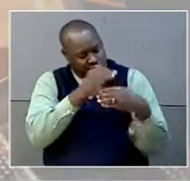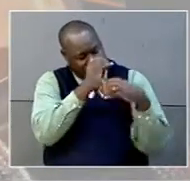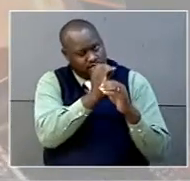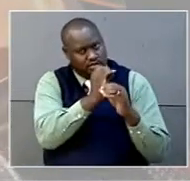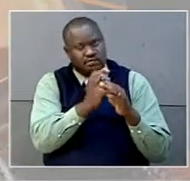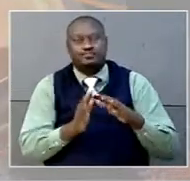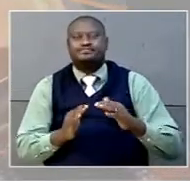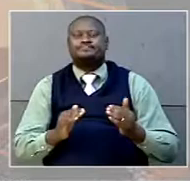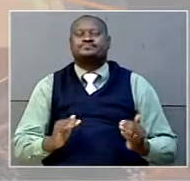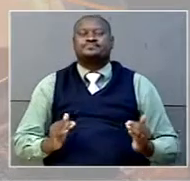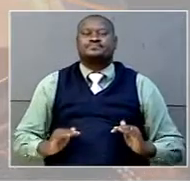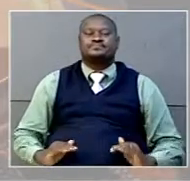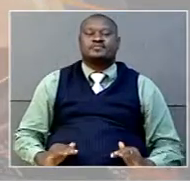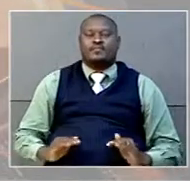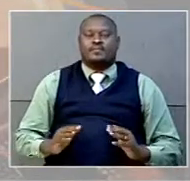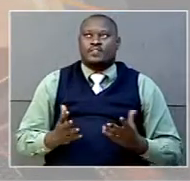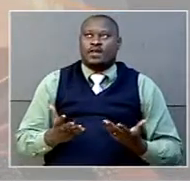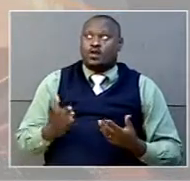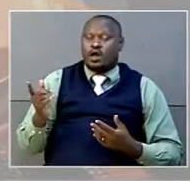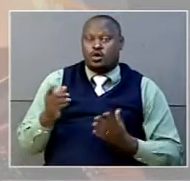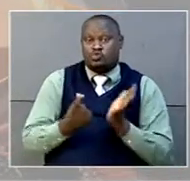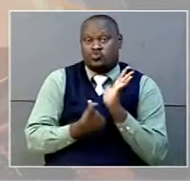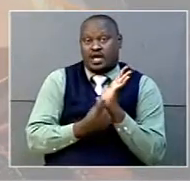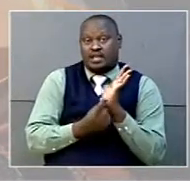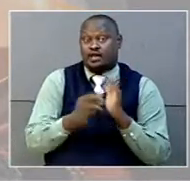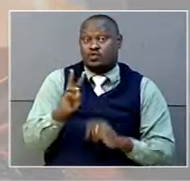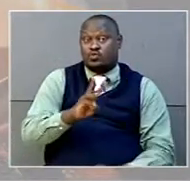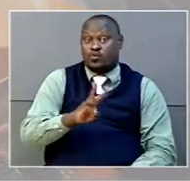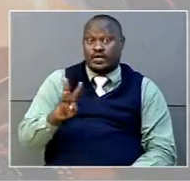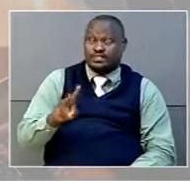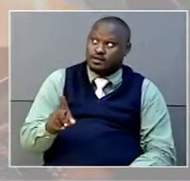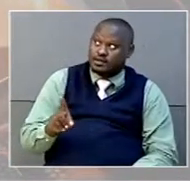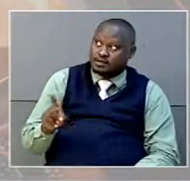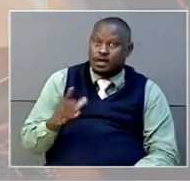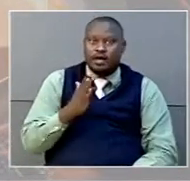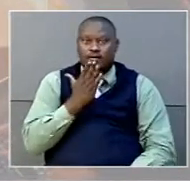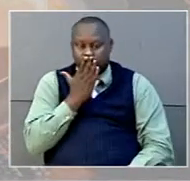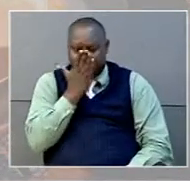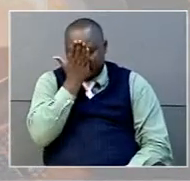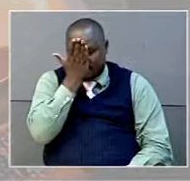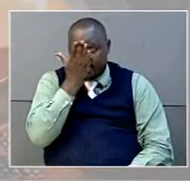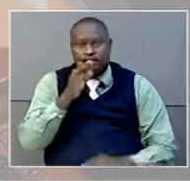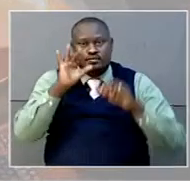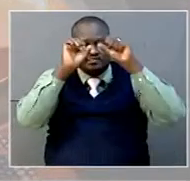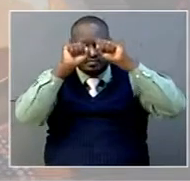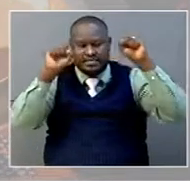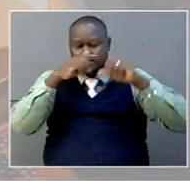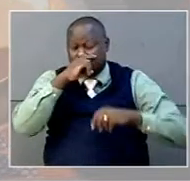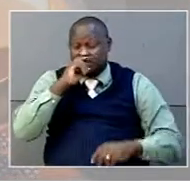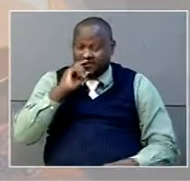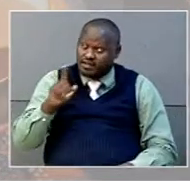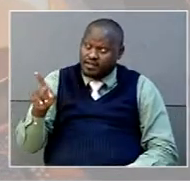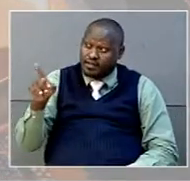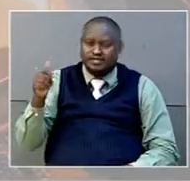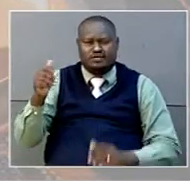Let's move on now and we go to Western Uganda, particularly to Mbarara district where President Yoram Seveni